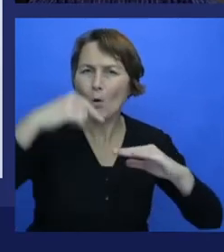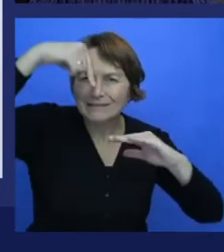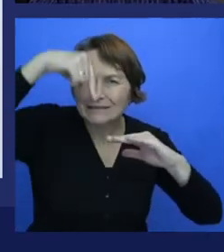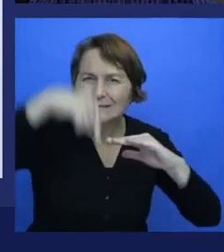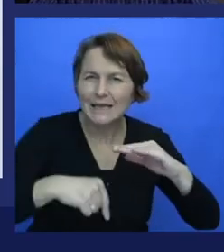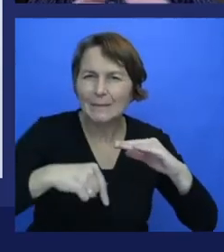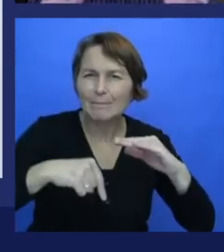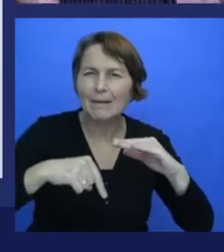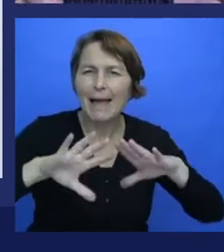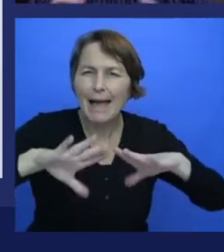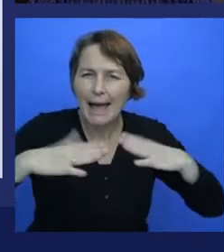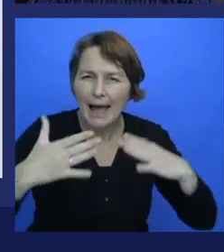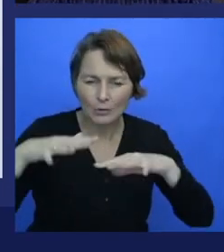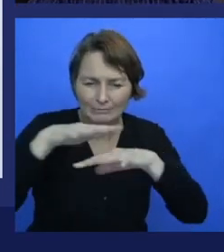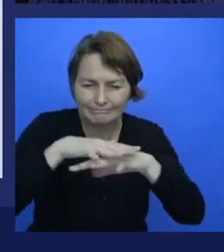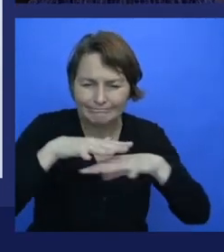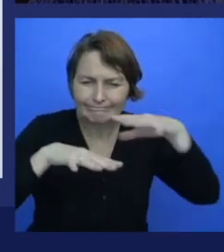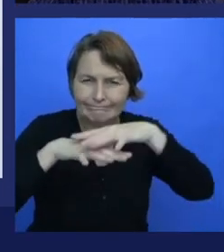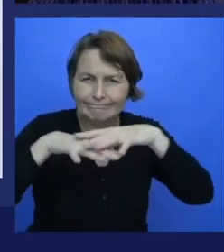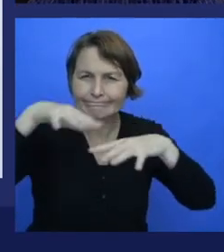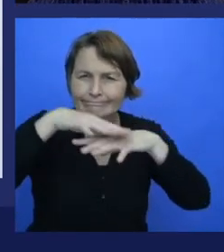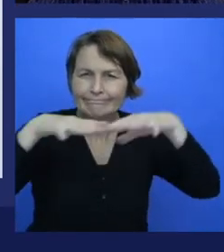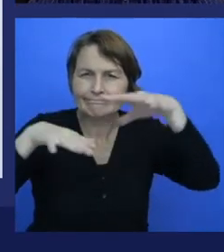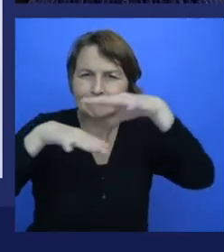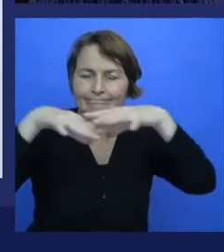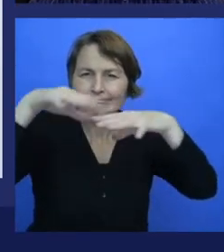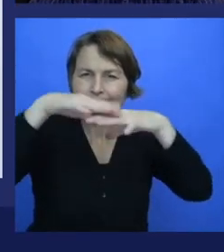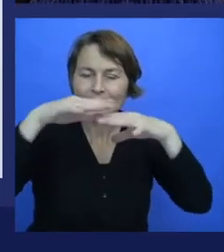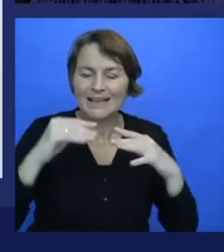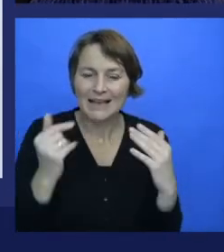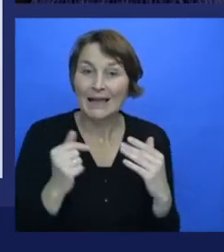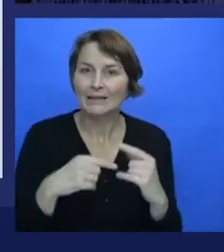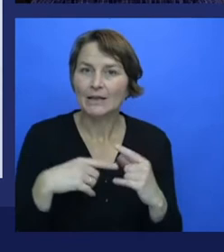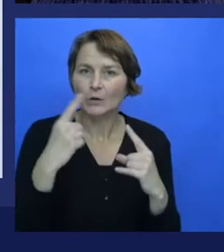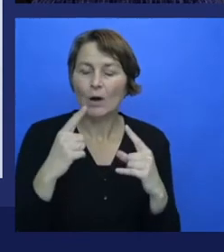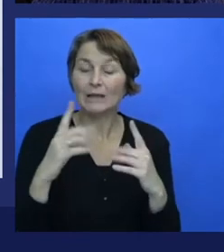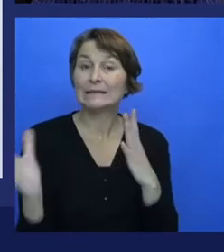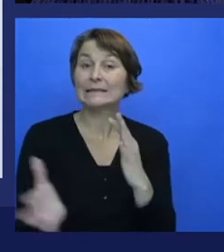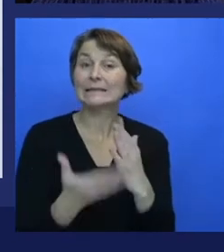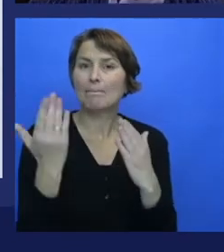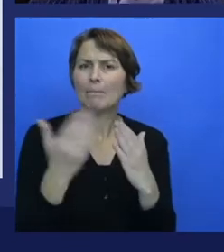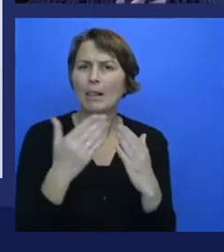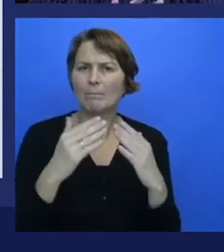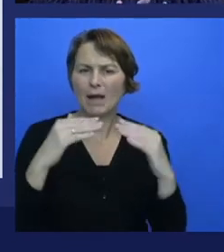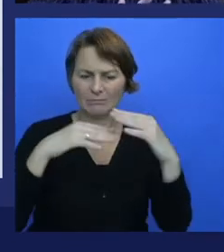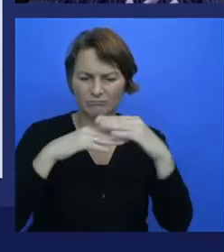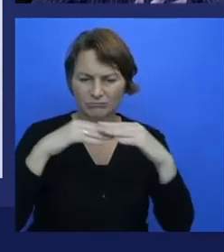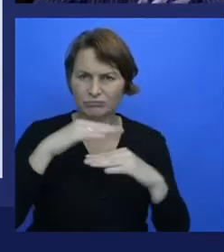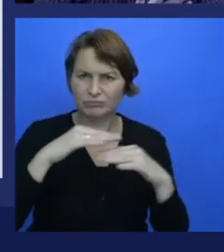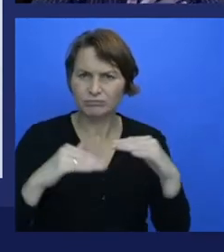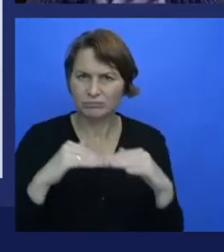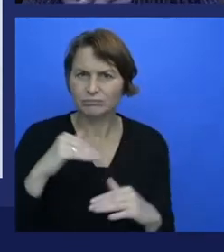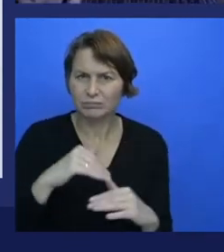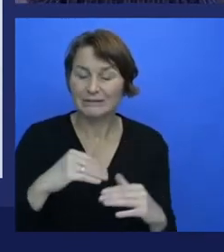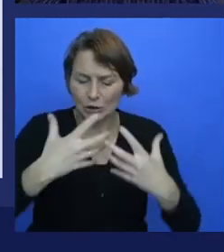ends that paper with, these computers aren't going to do it. They're not strong enough. And so that